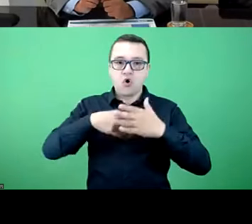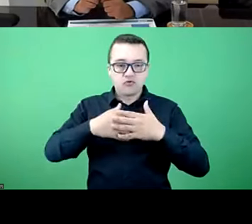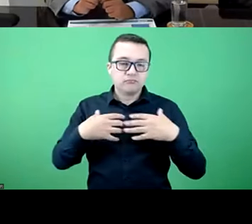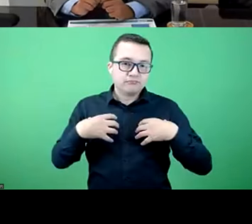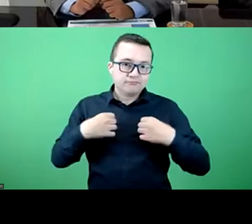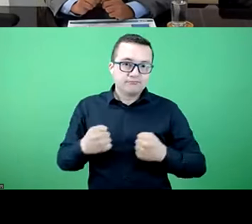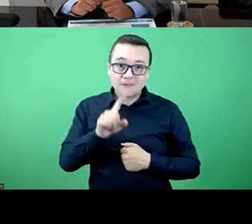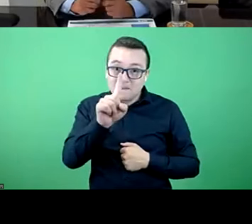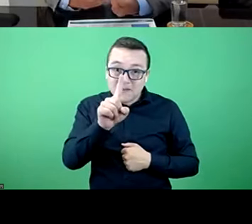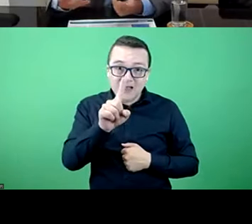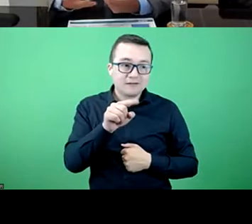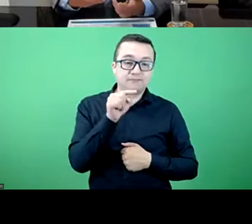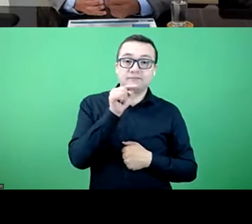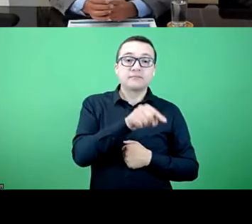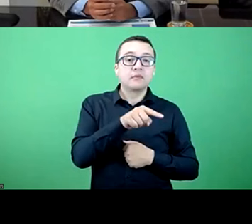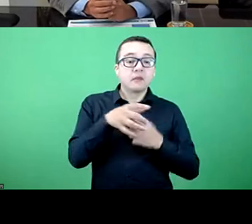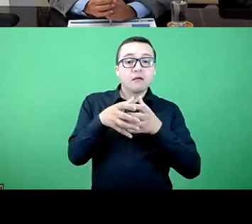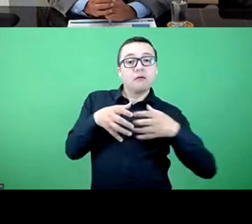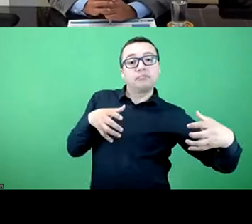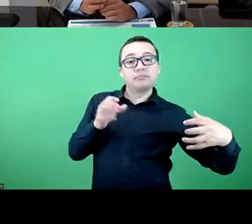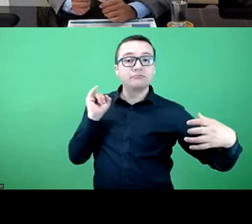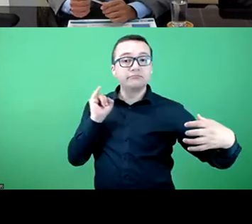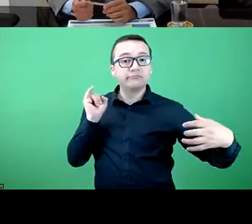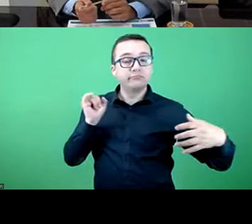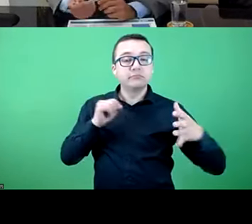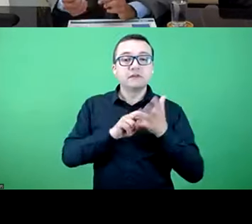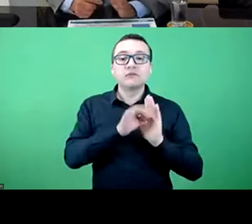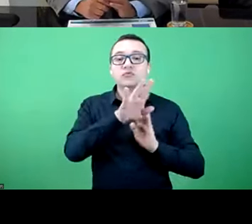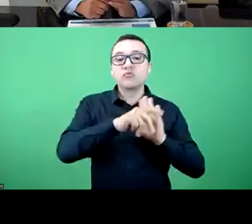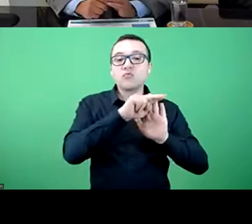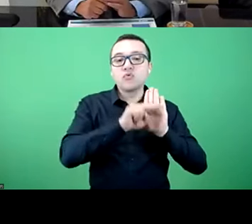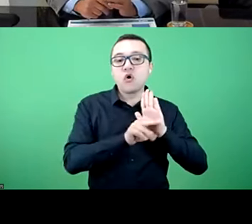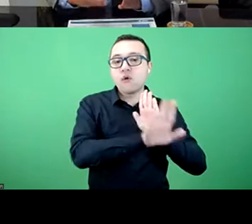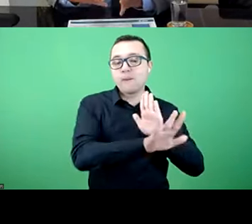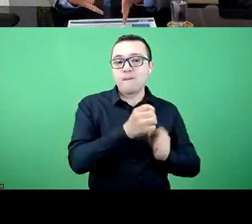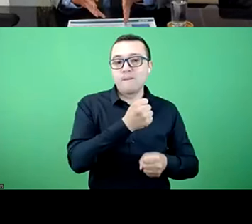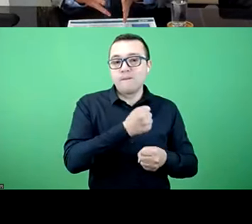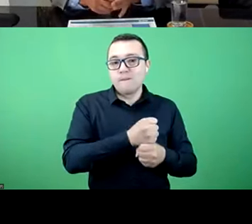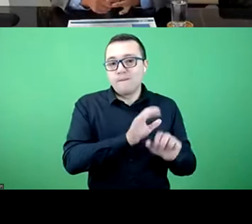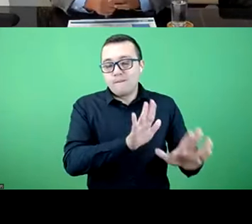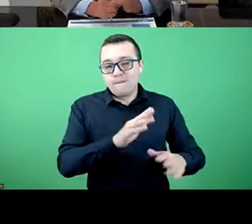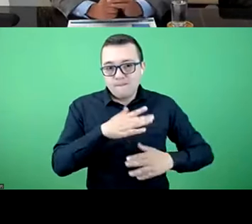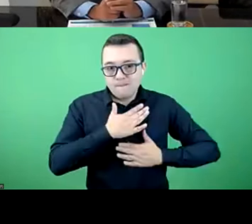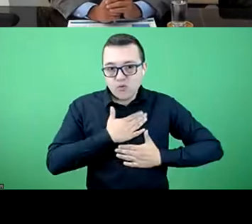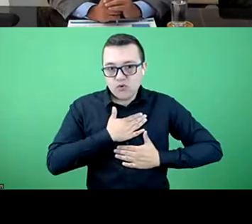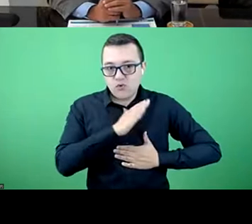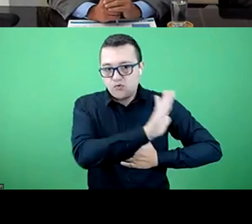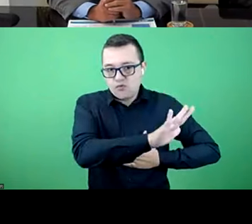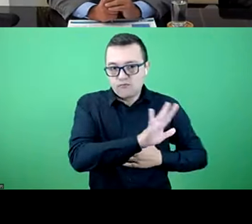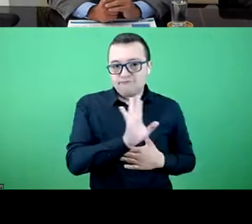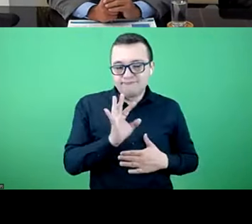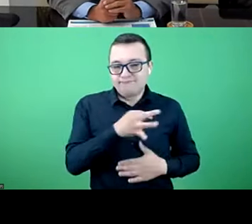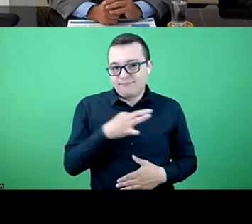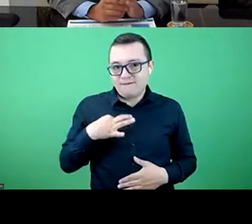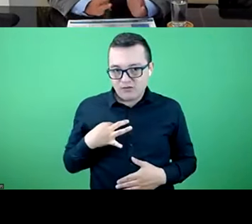be taken into consideration as a health and public services, and in